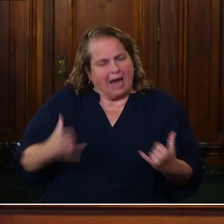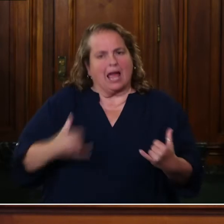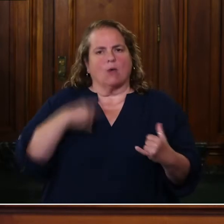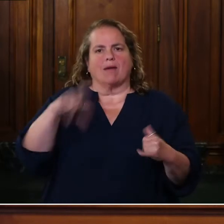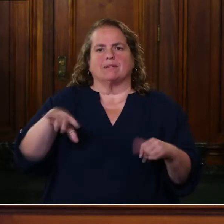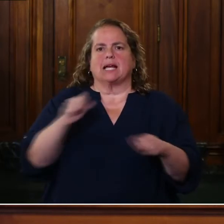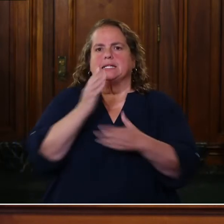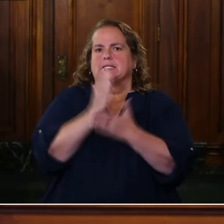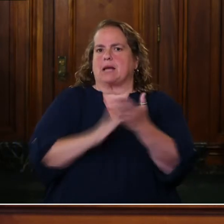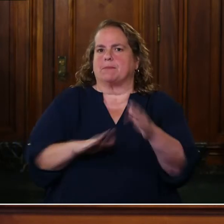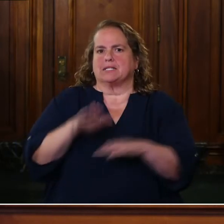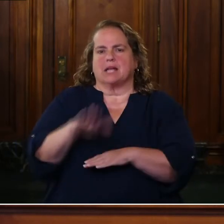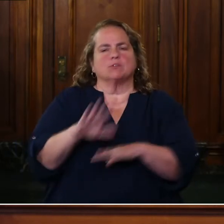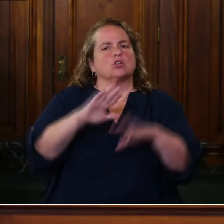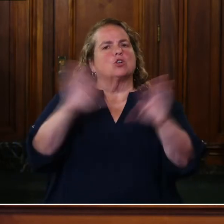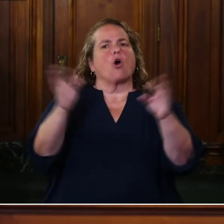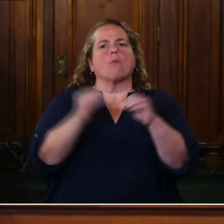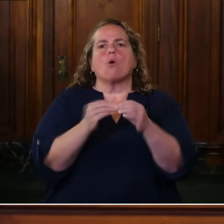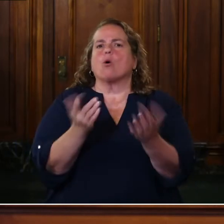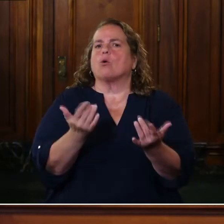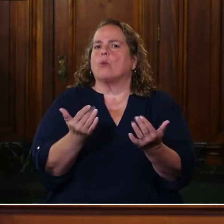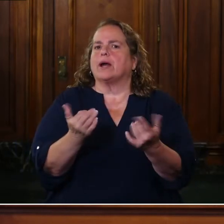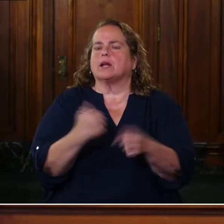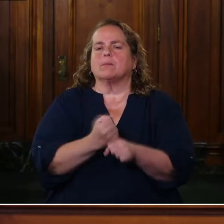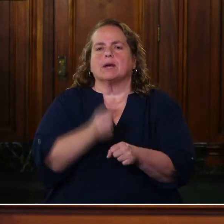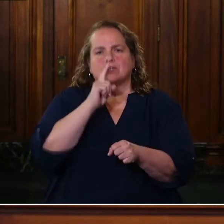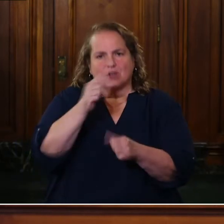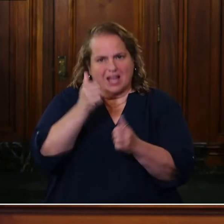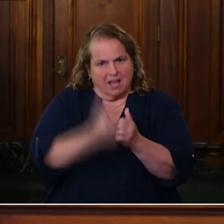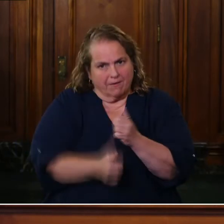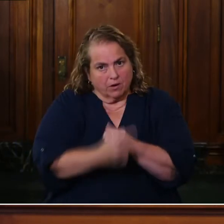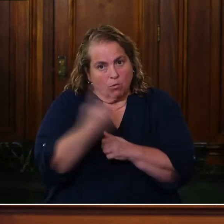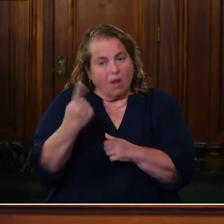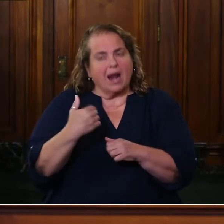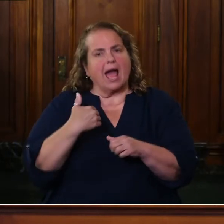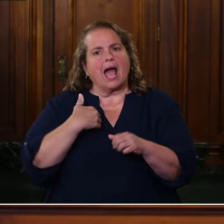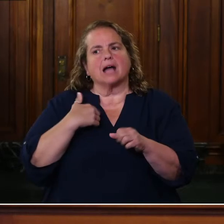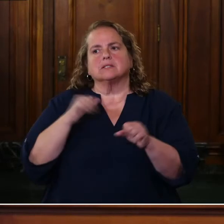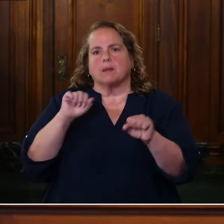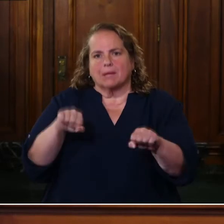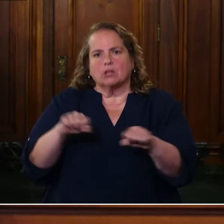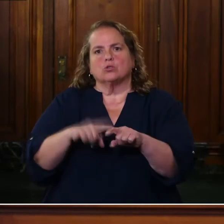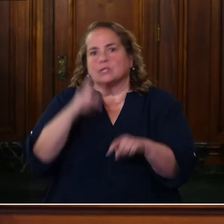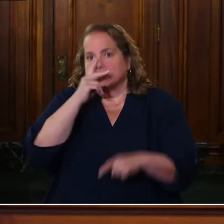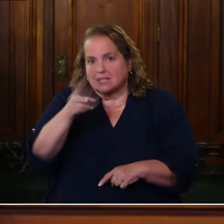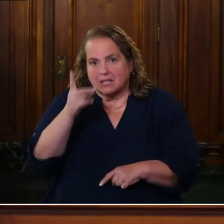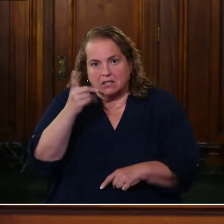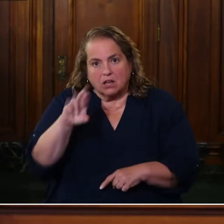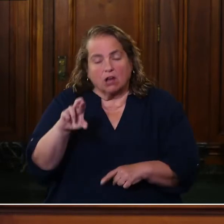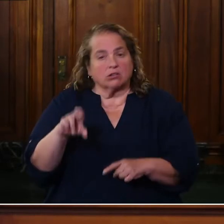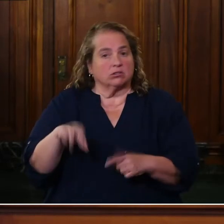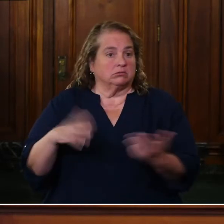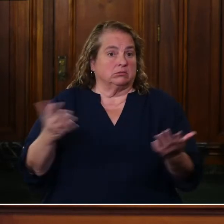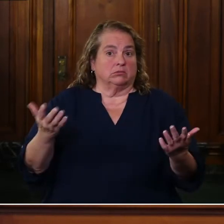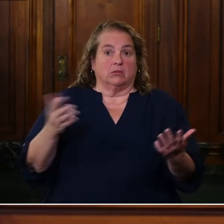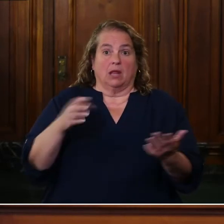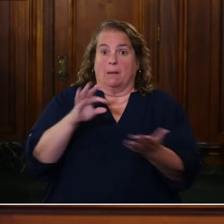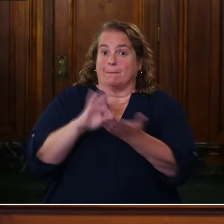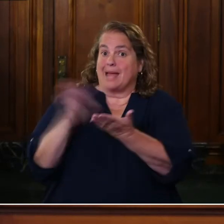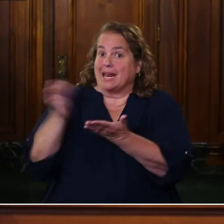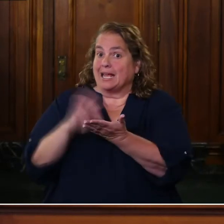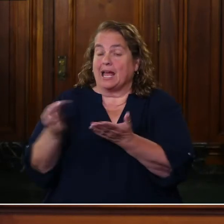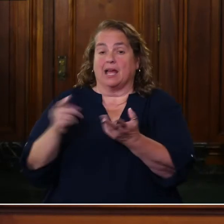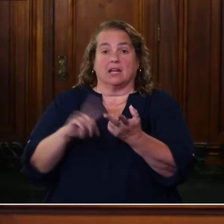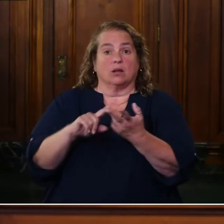No more waiting. Let's make sure everybody has the means to see a doctor, whether it's Medicaid or